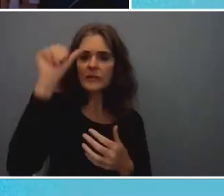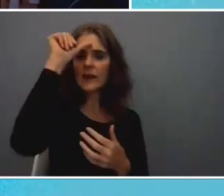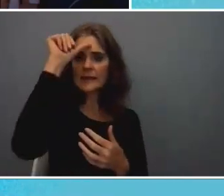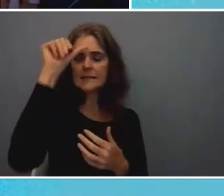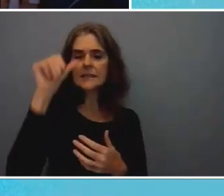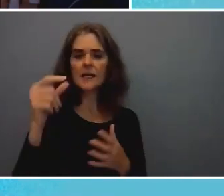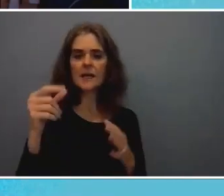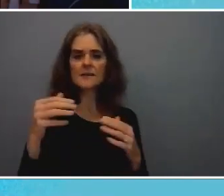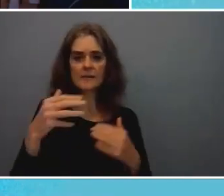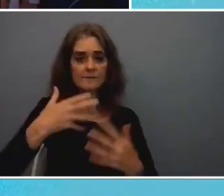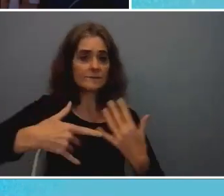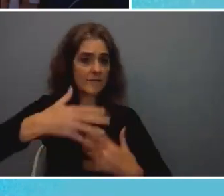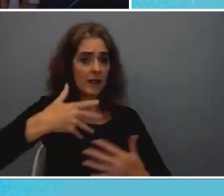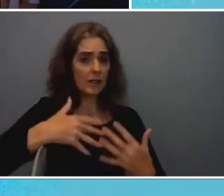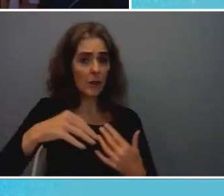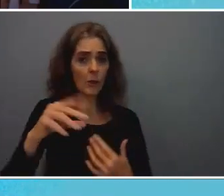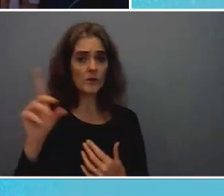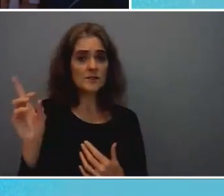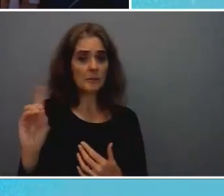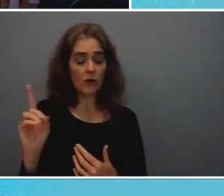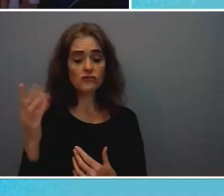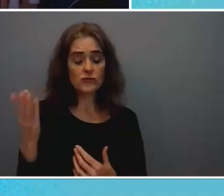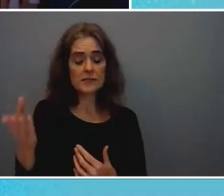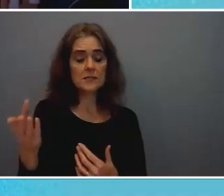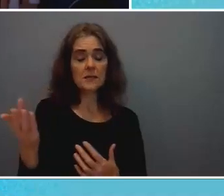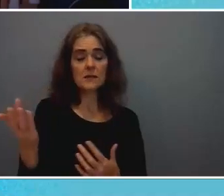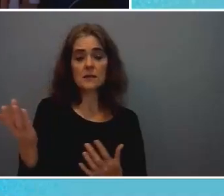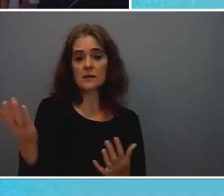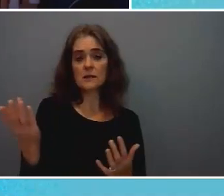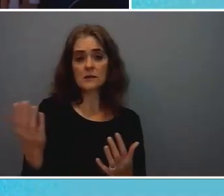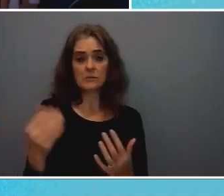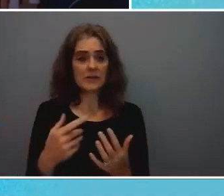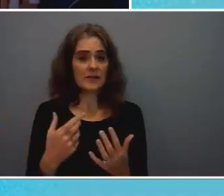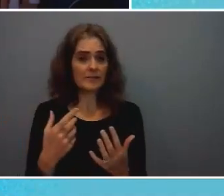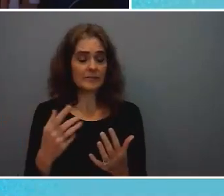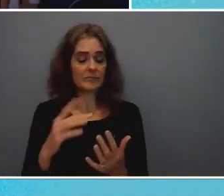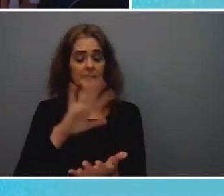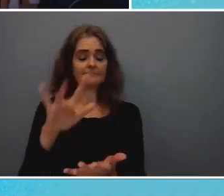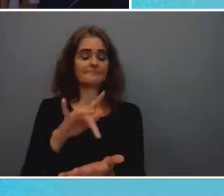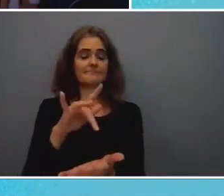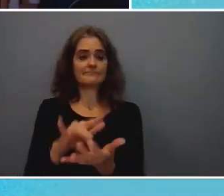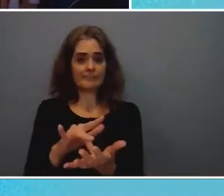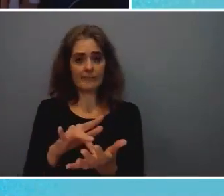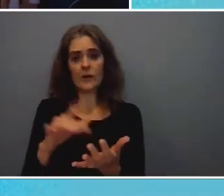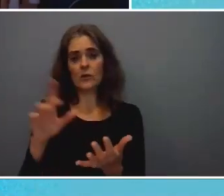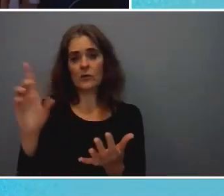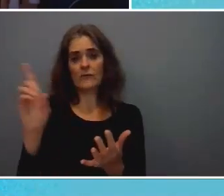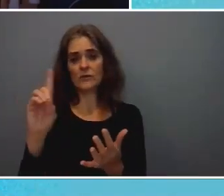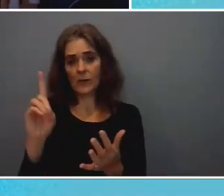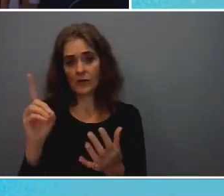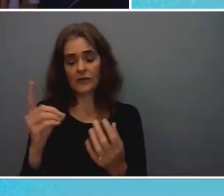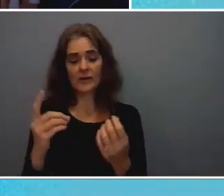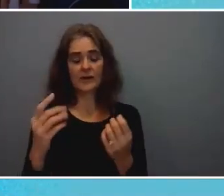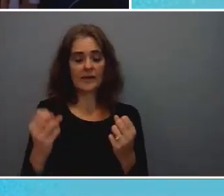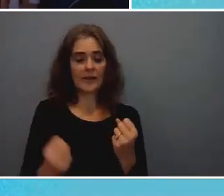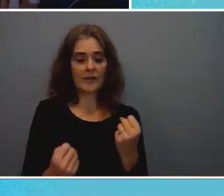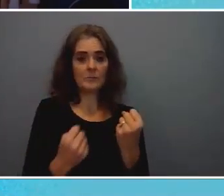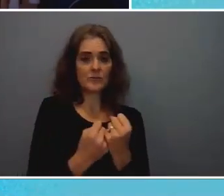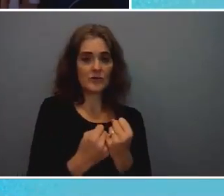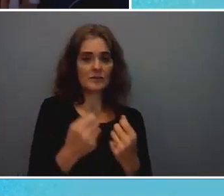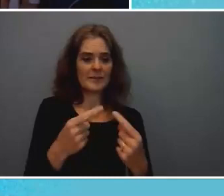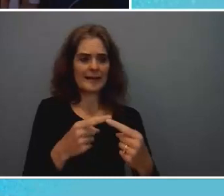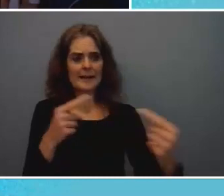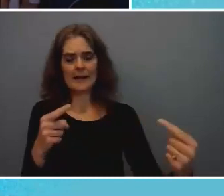sees india as part of the you know the bulwark that the community of democracies puts up against the autocracies